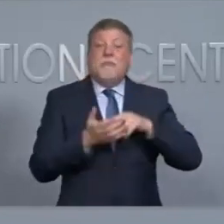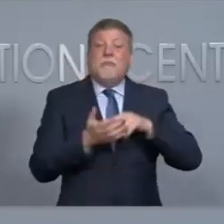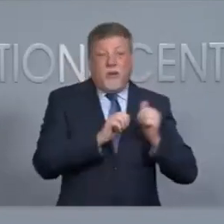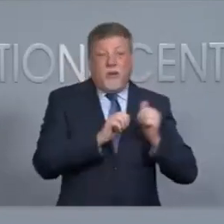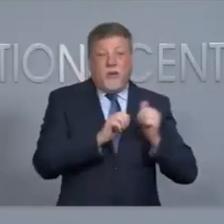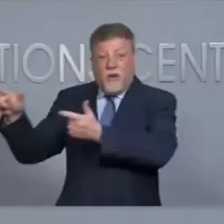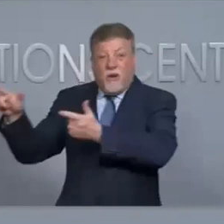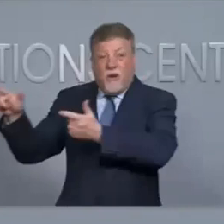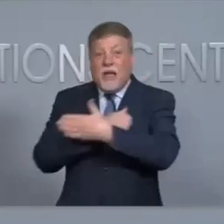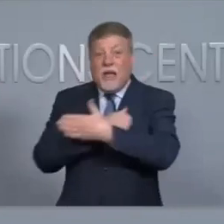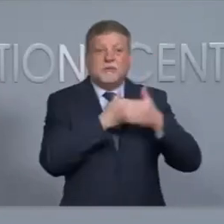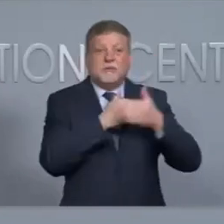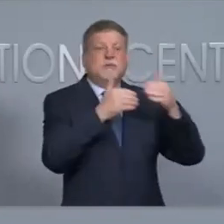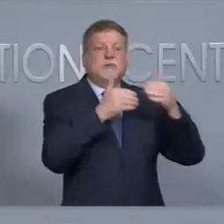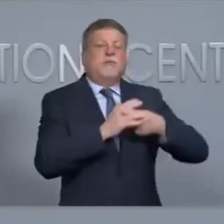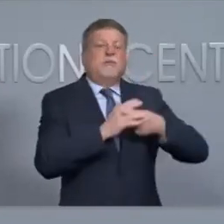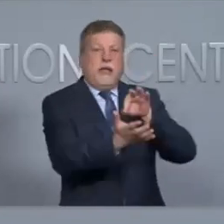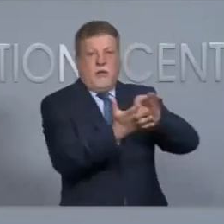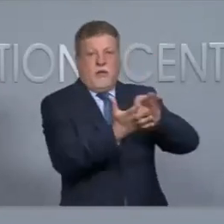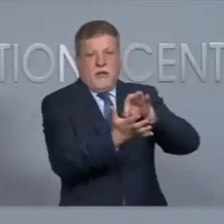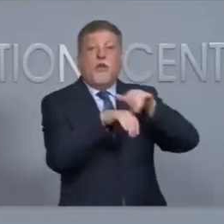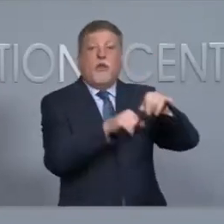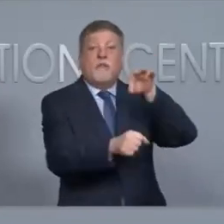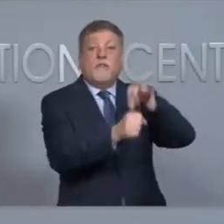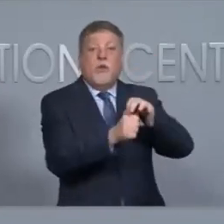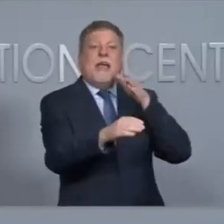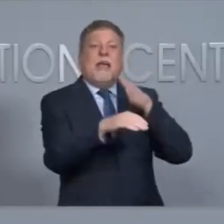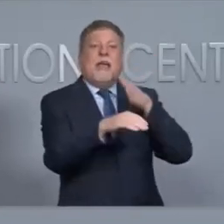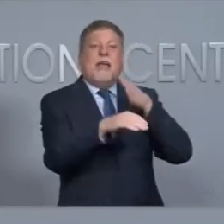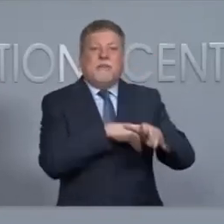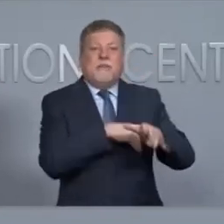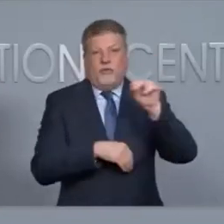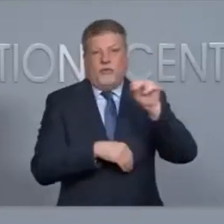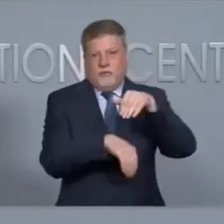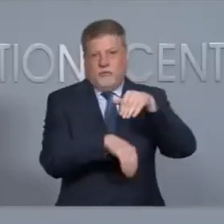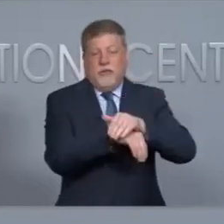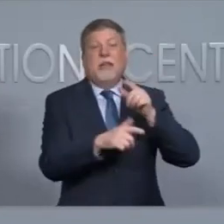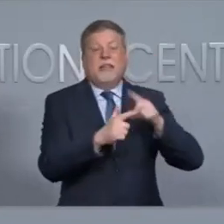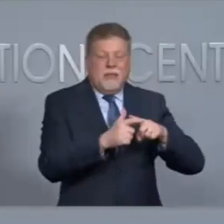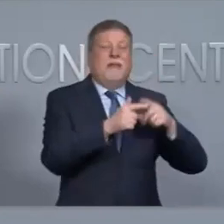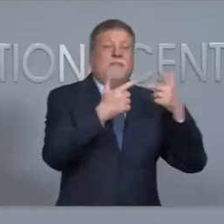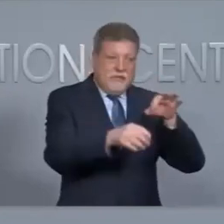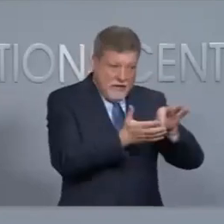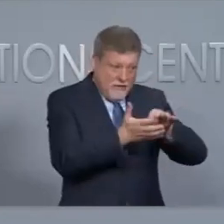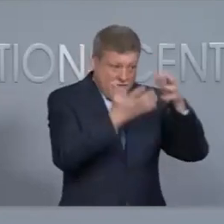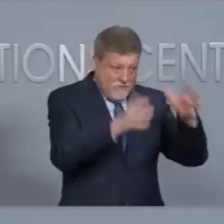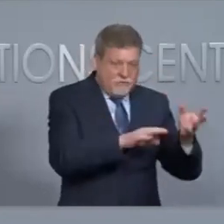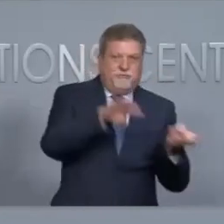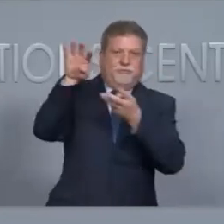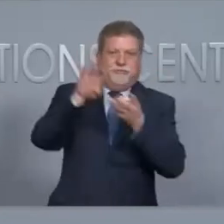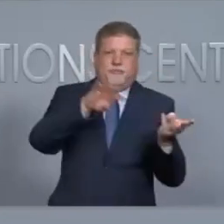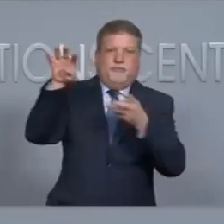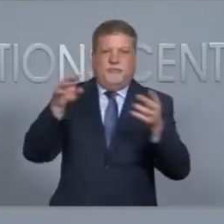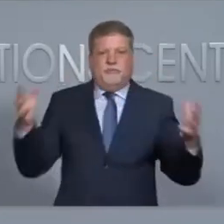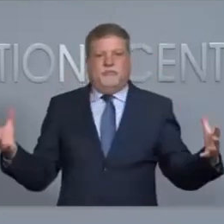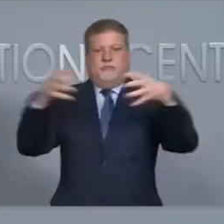will tabulate the early voting results after 730 p.m. and then begin the upload process as they are able,